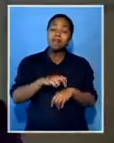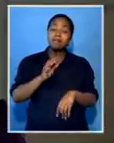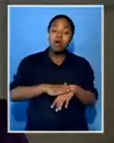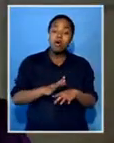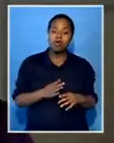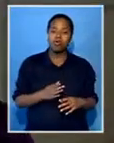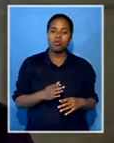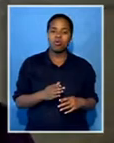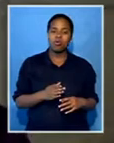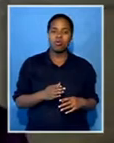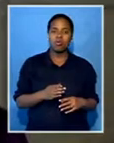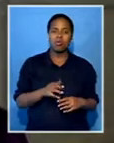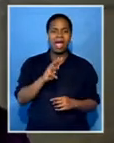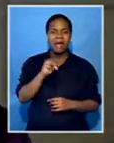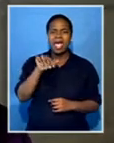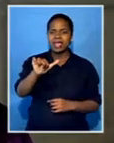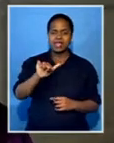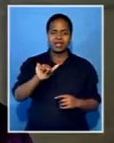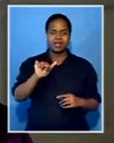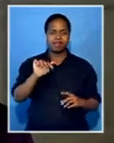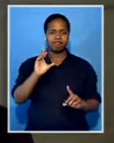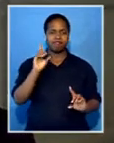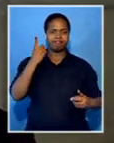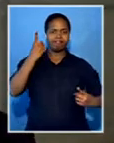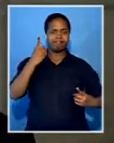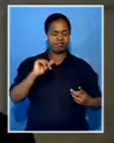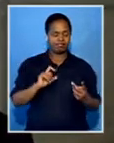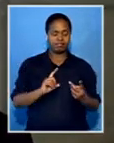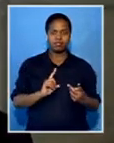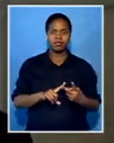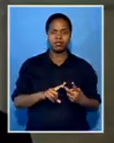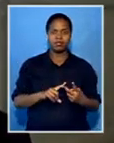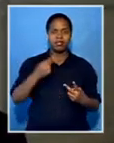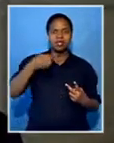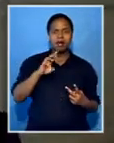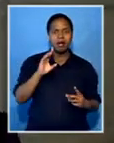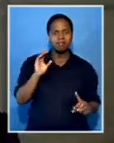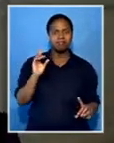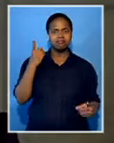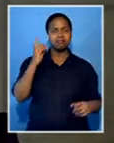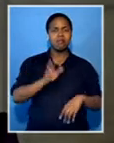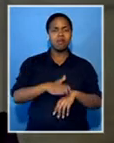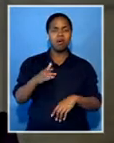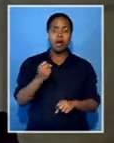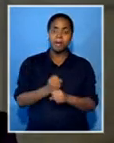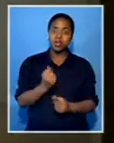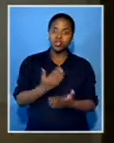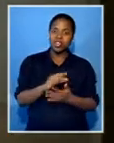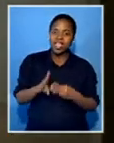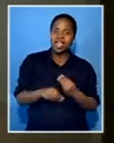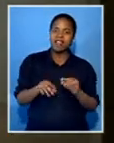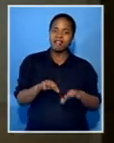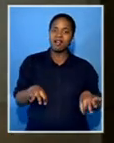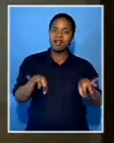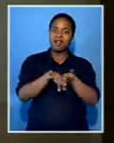more masters and doctoral graduates if we're going to make knowledge a contributor to economic growth.